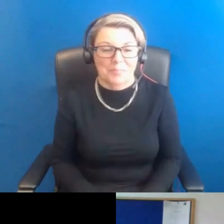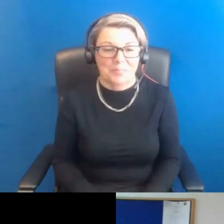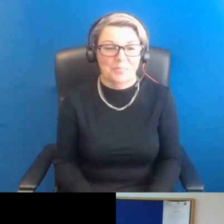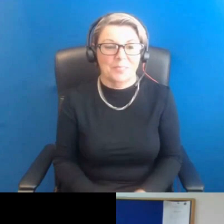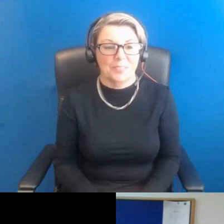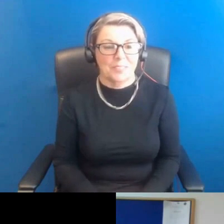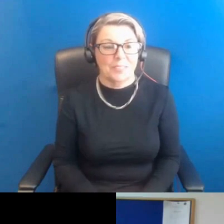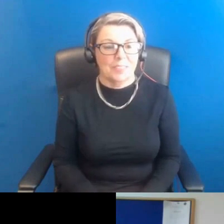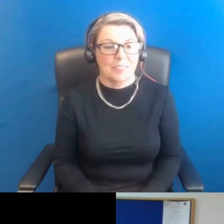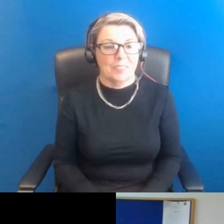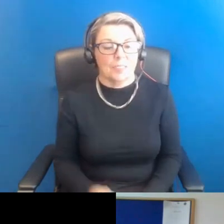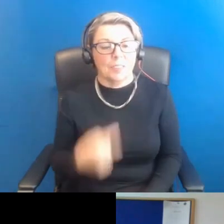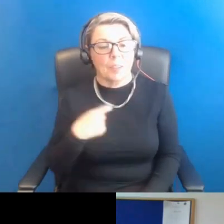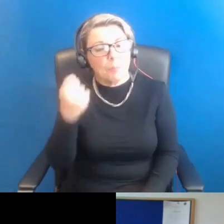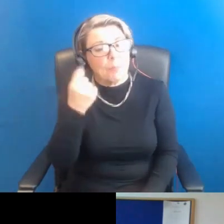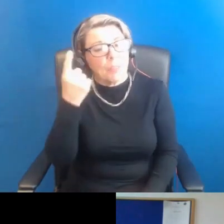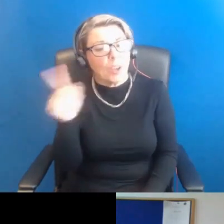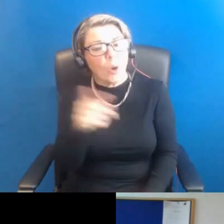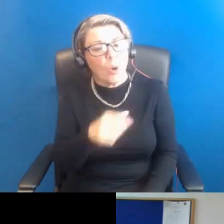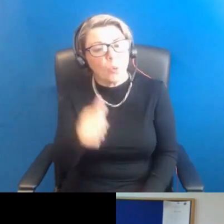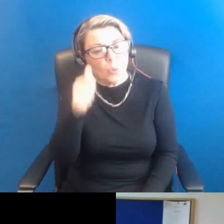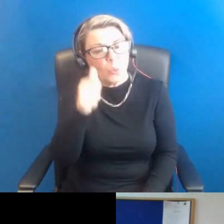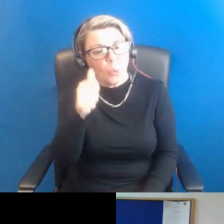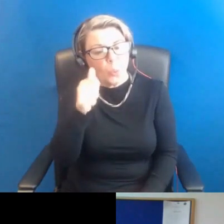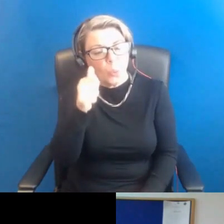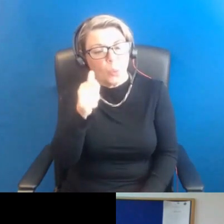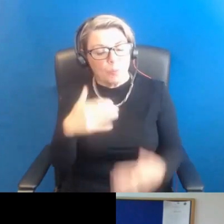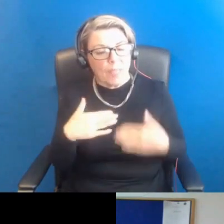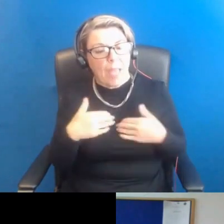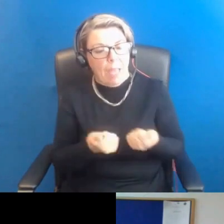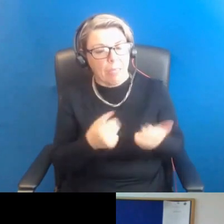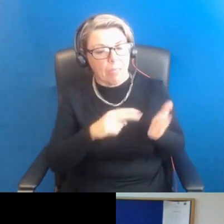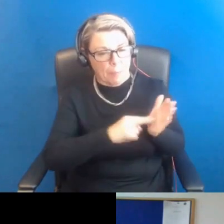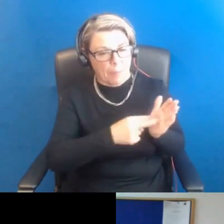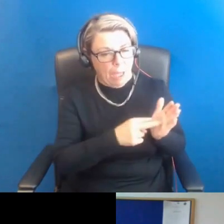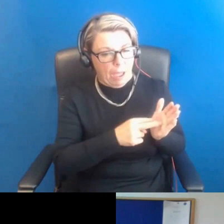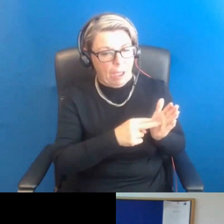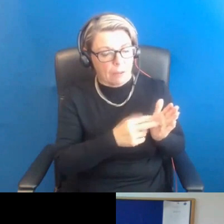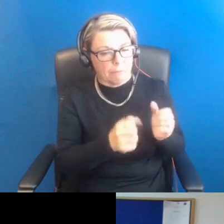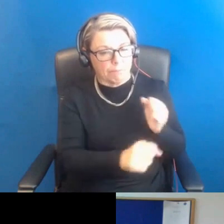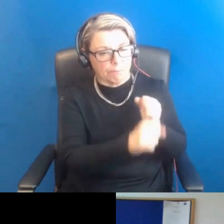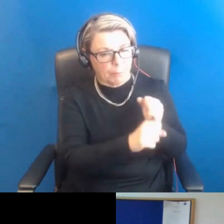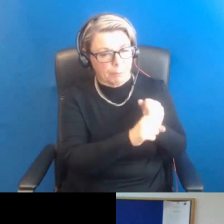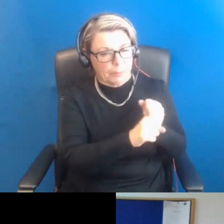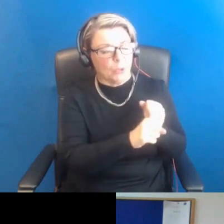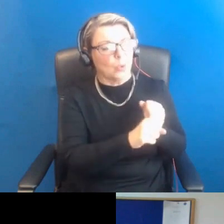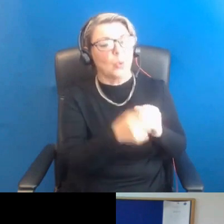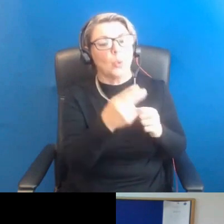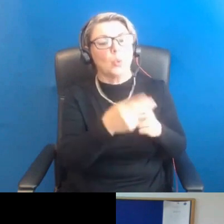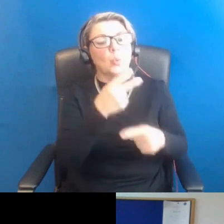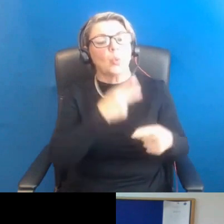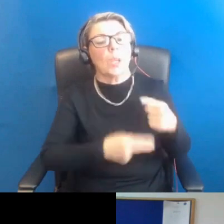So I think you all know that the Women's Health Plan, which was published nearly two years ago now, recognises